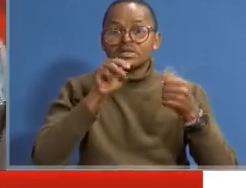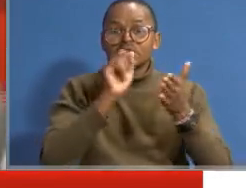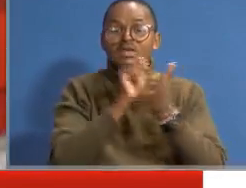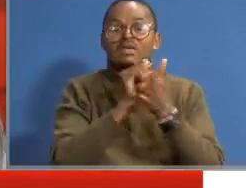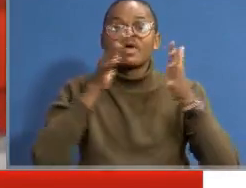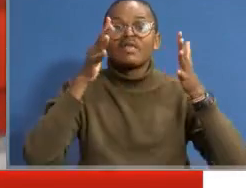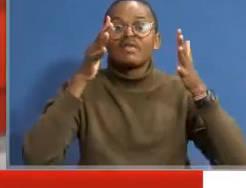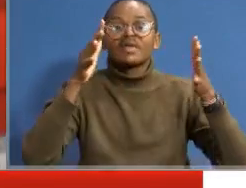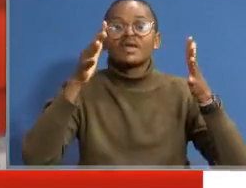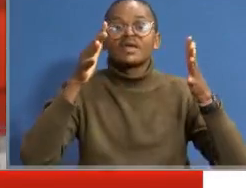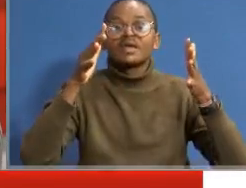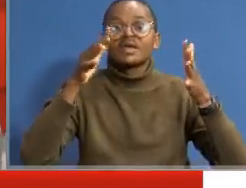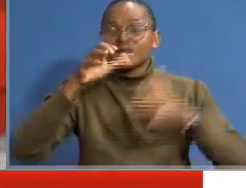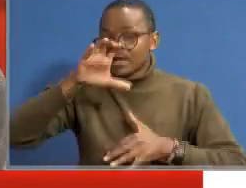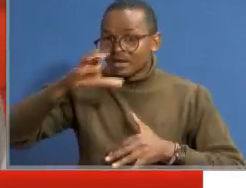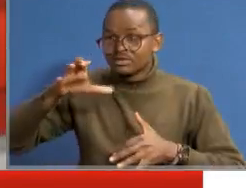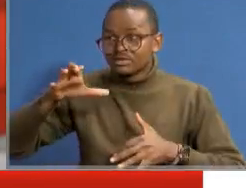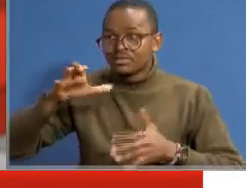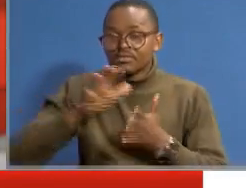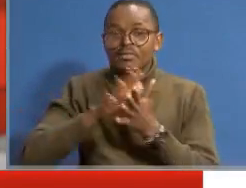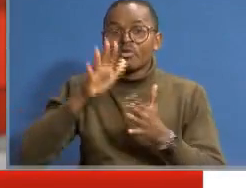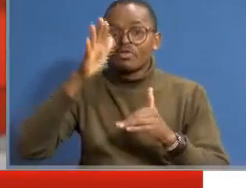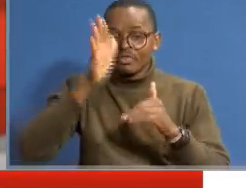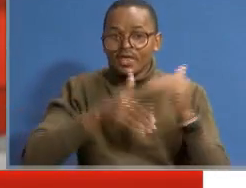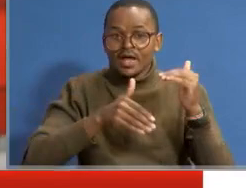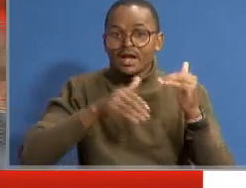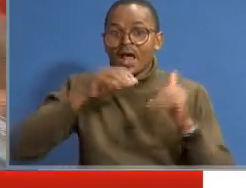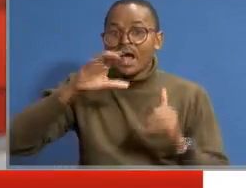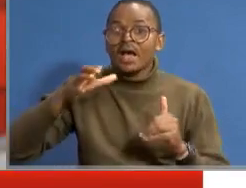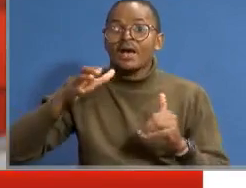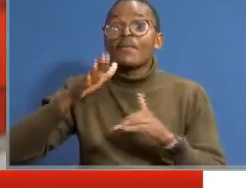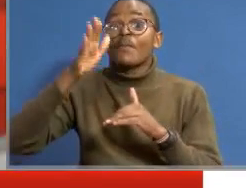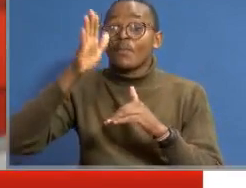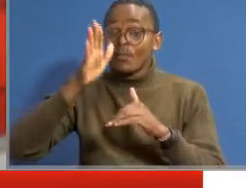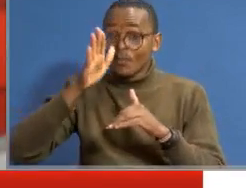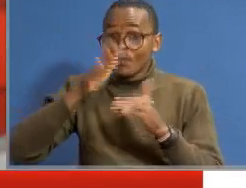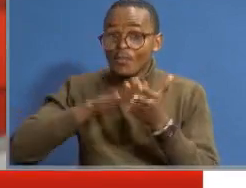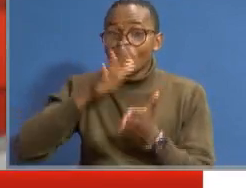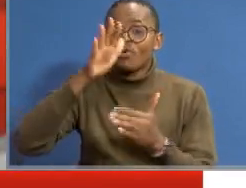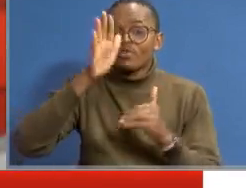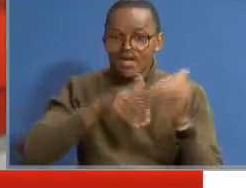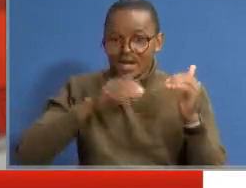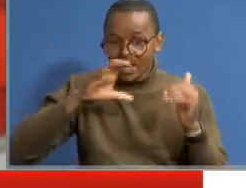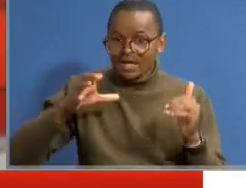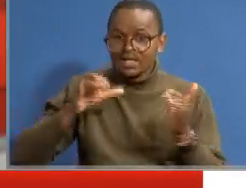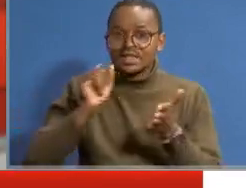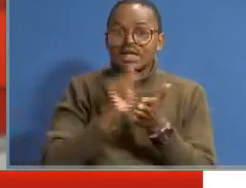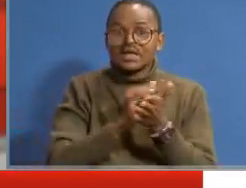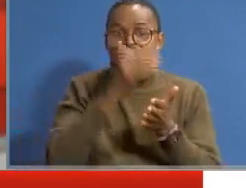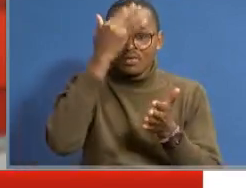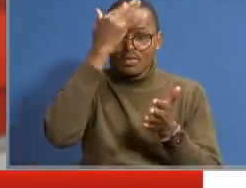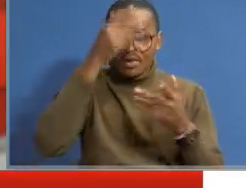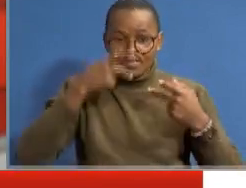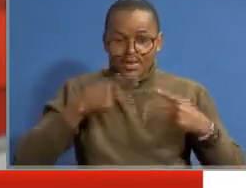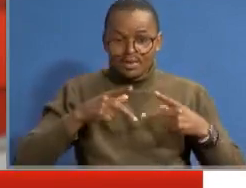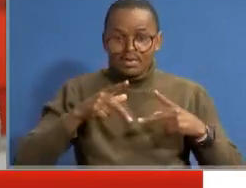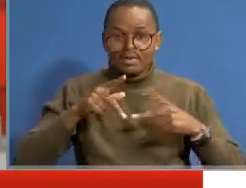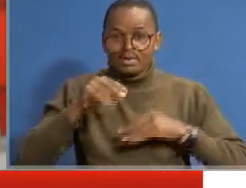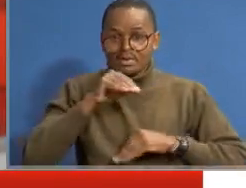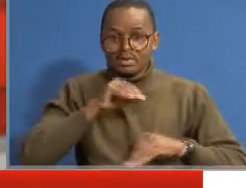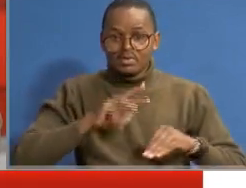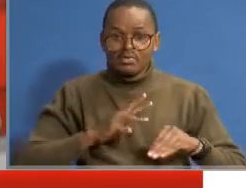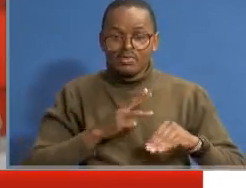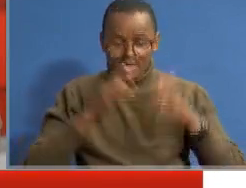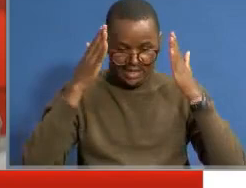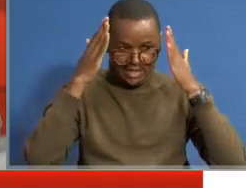biggest constituents. Even more than a county. We are talking even more than a county. And that is why as persons with disability,